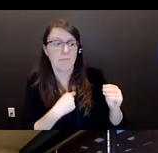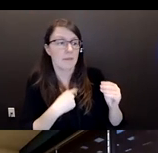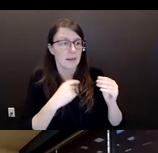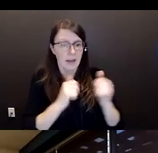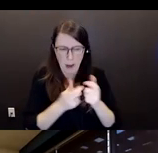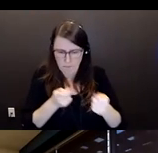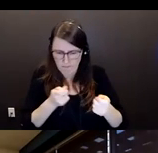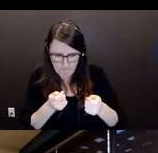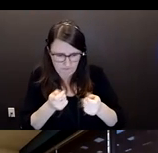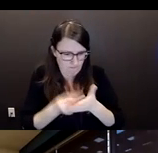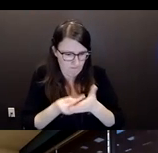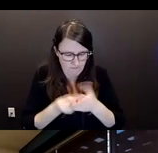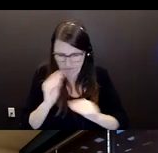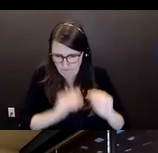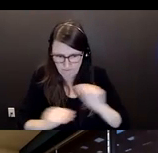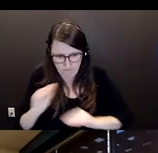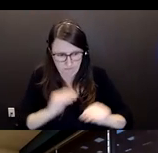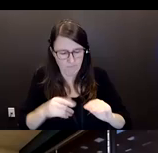and others, um,